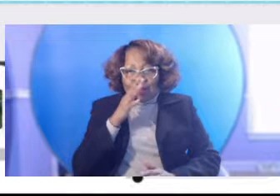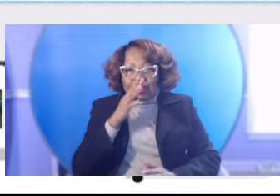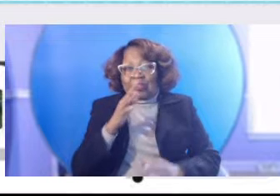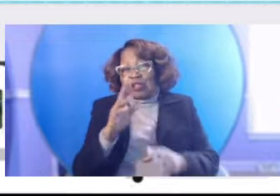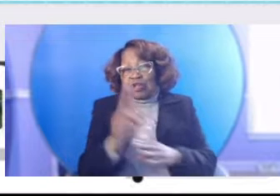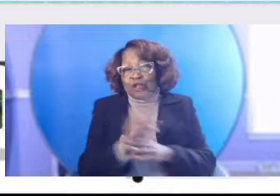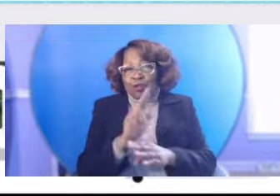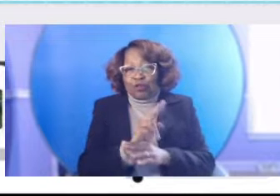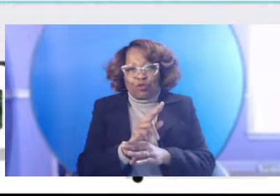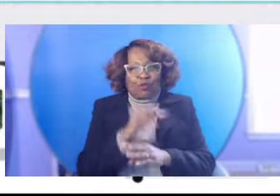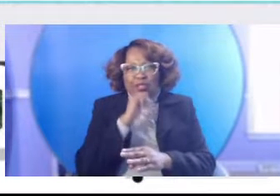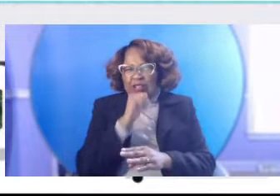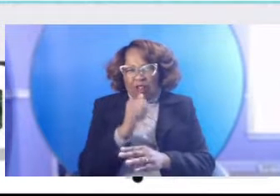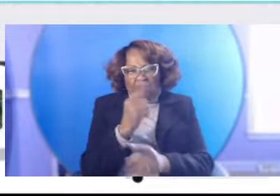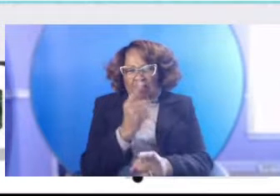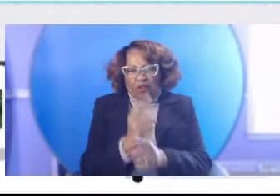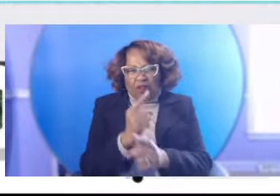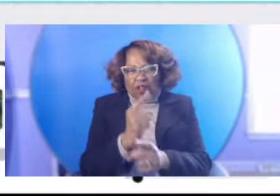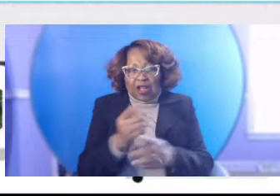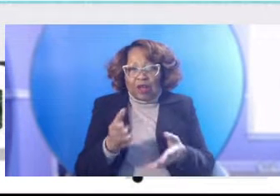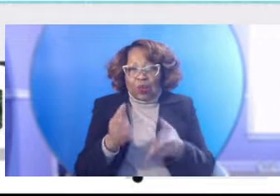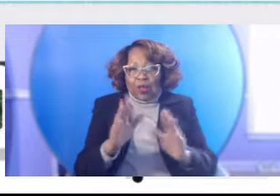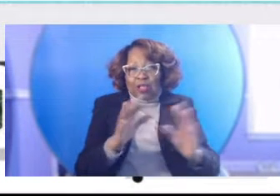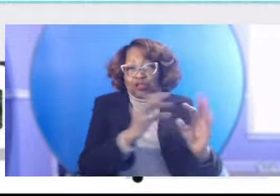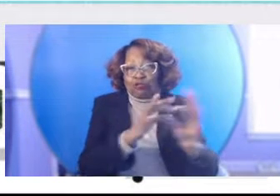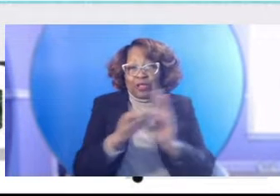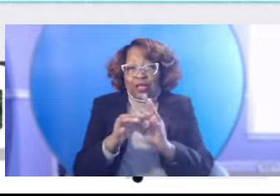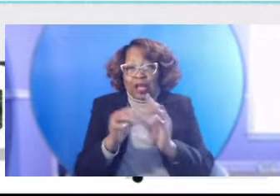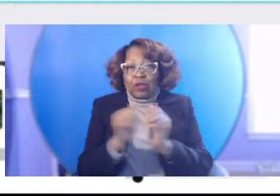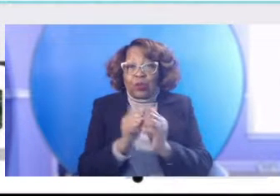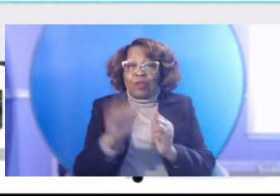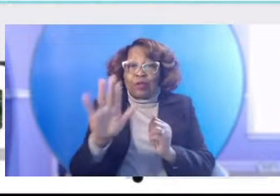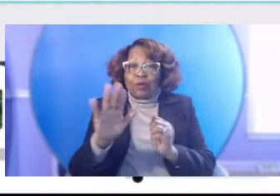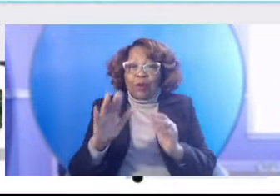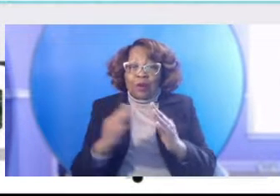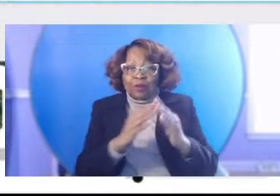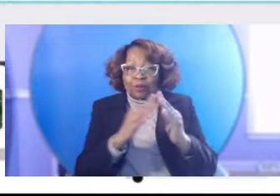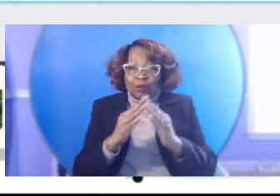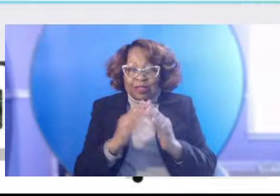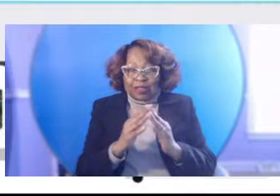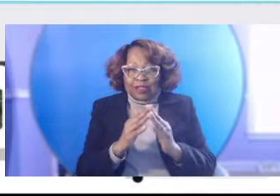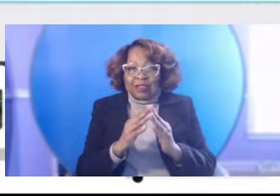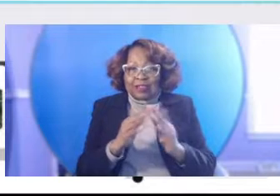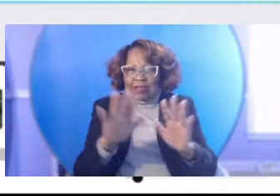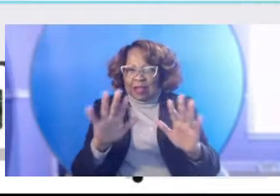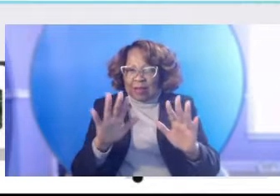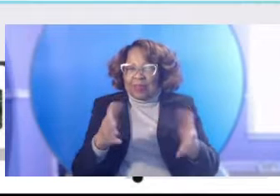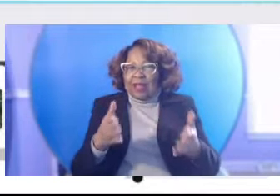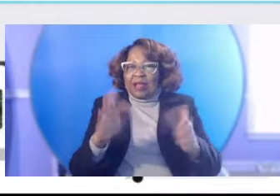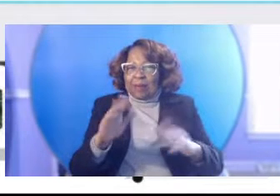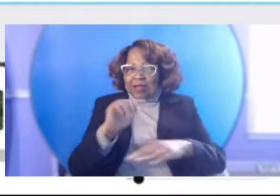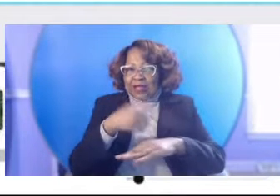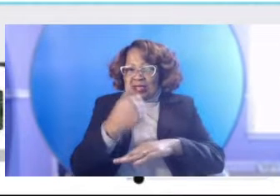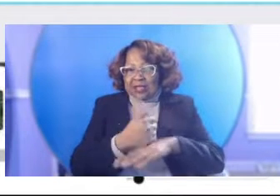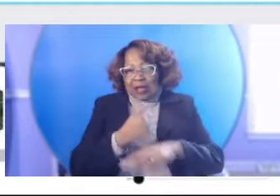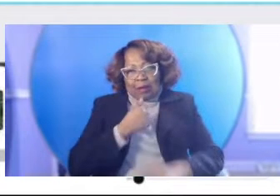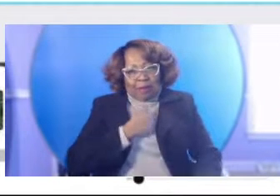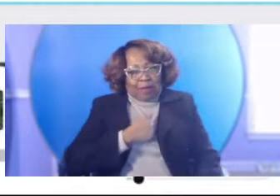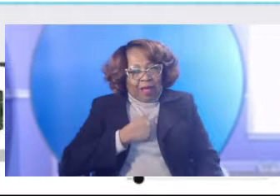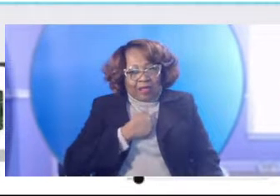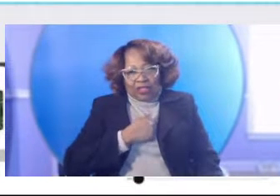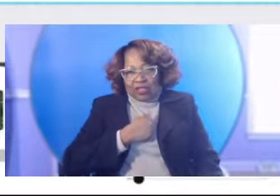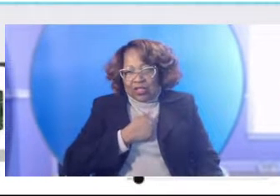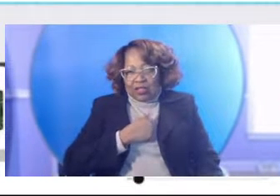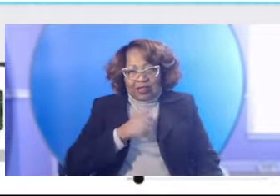unorthodox ways to connect with your community. And let me get all set up. apologize for not having it